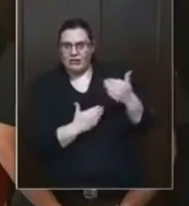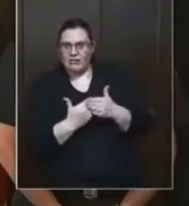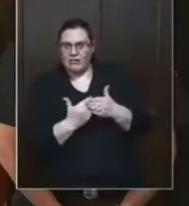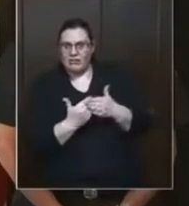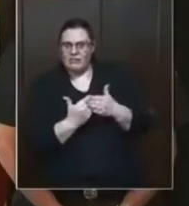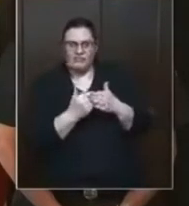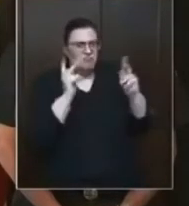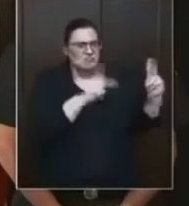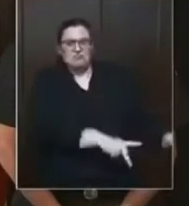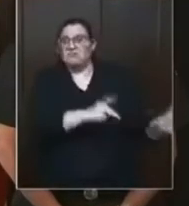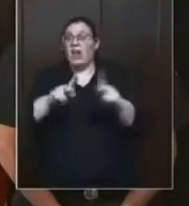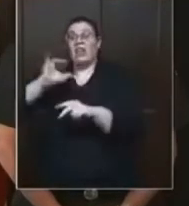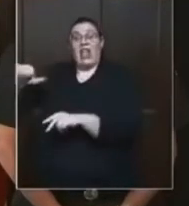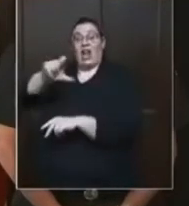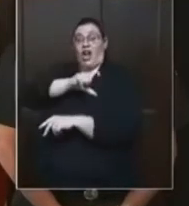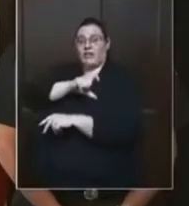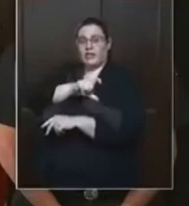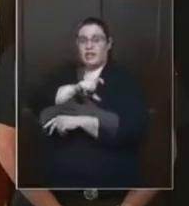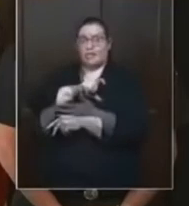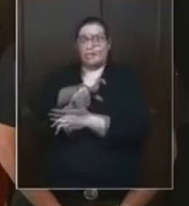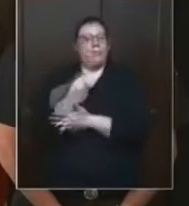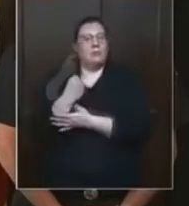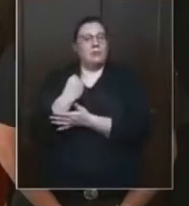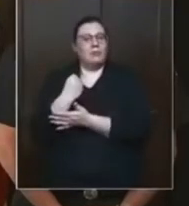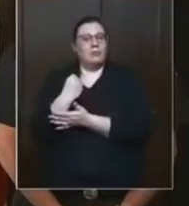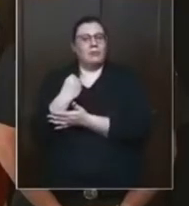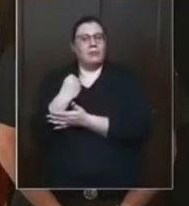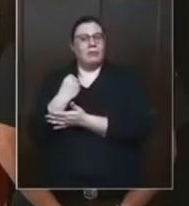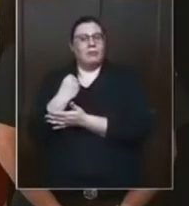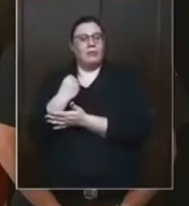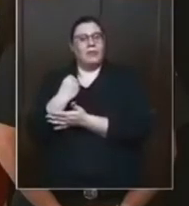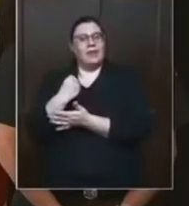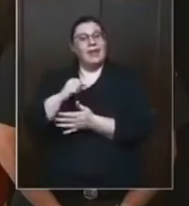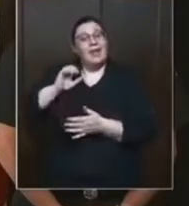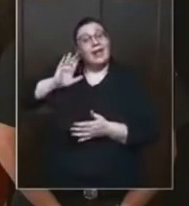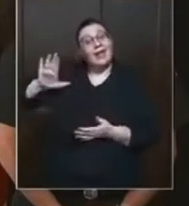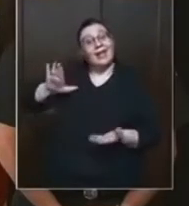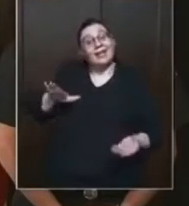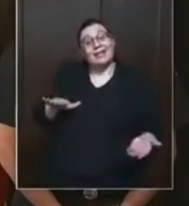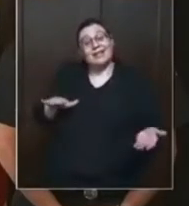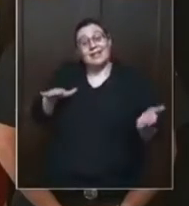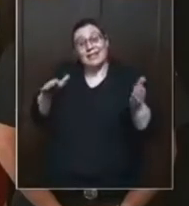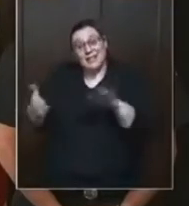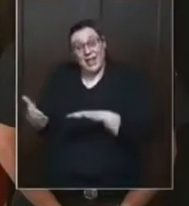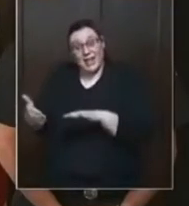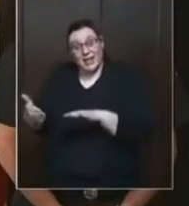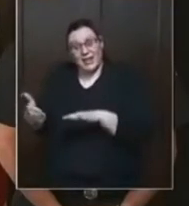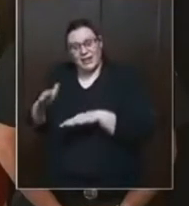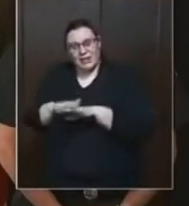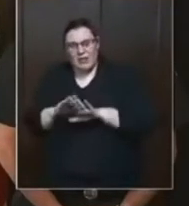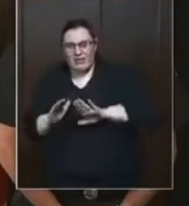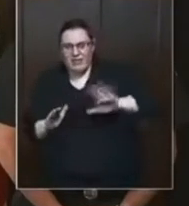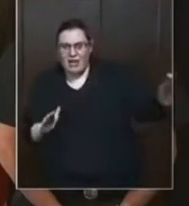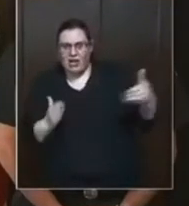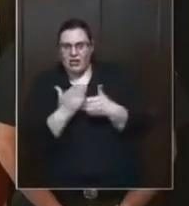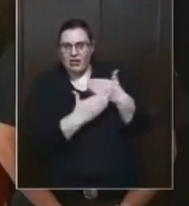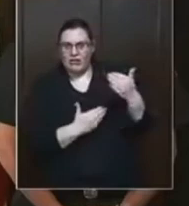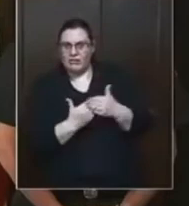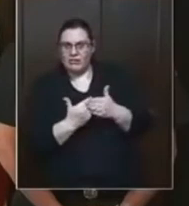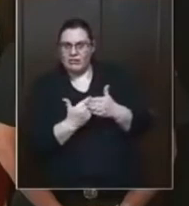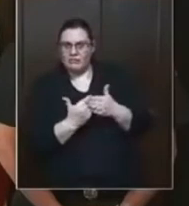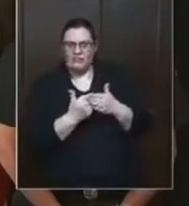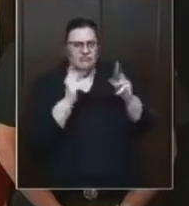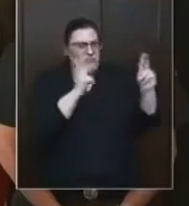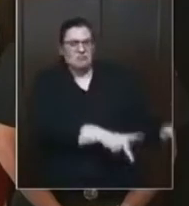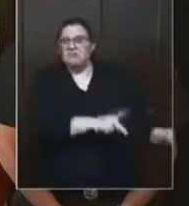And double unto her, double according to her works. Everything that you done did to us is gonna happen to